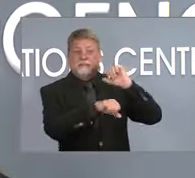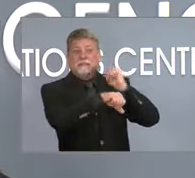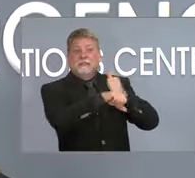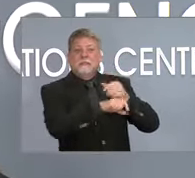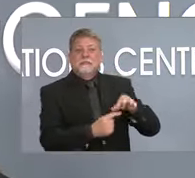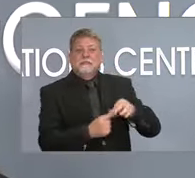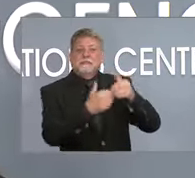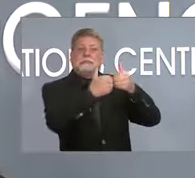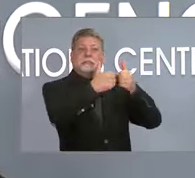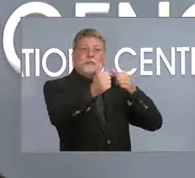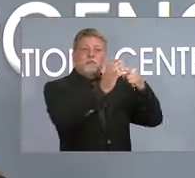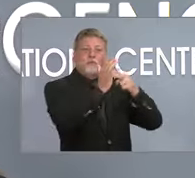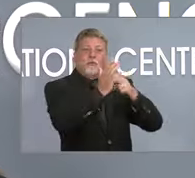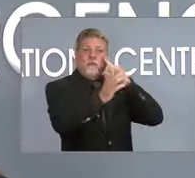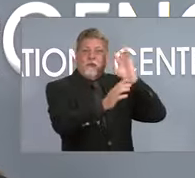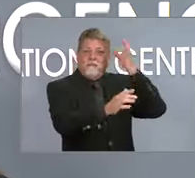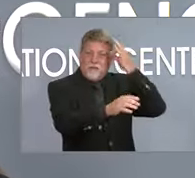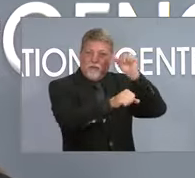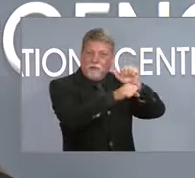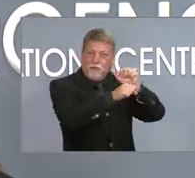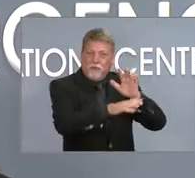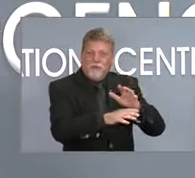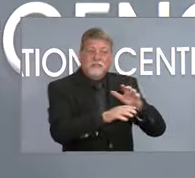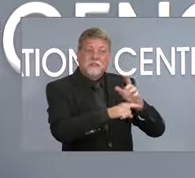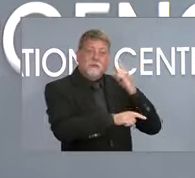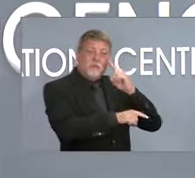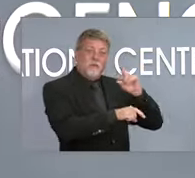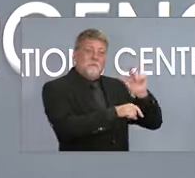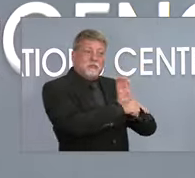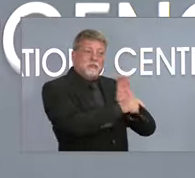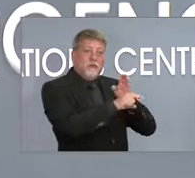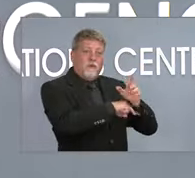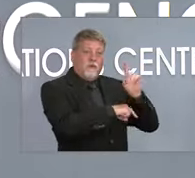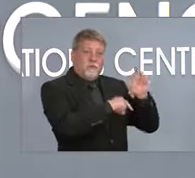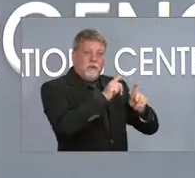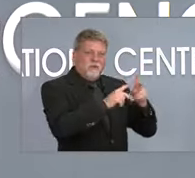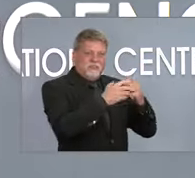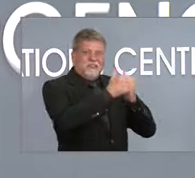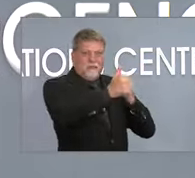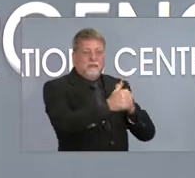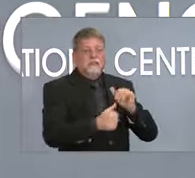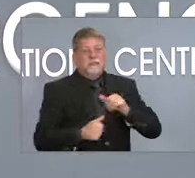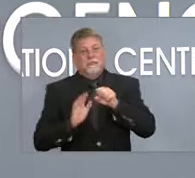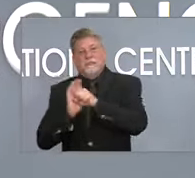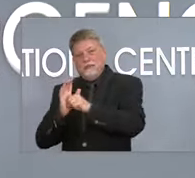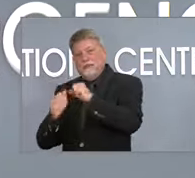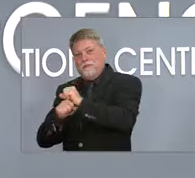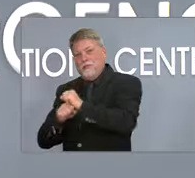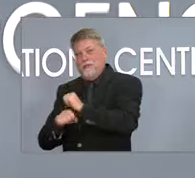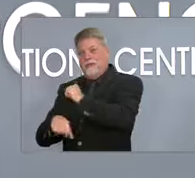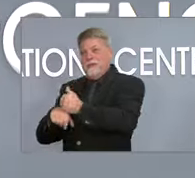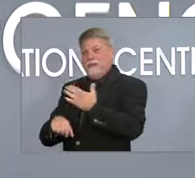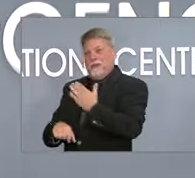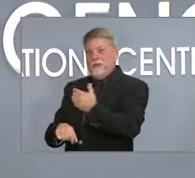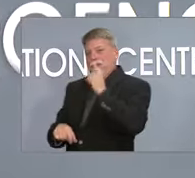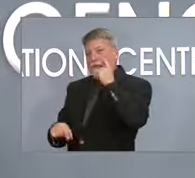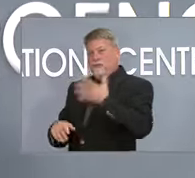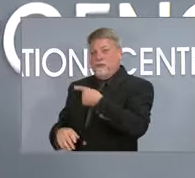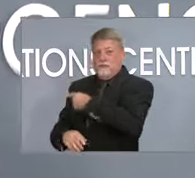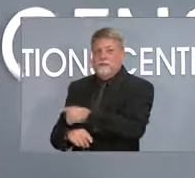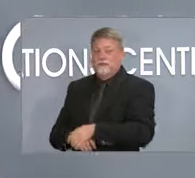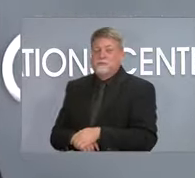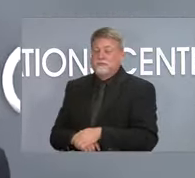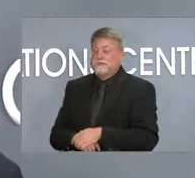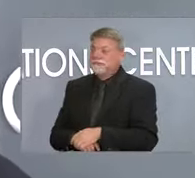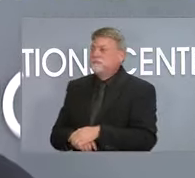the federal employees. We have ours here for state. Okay. All right. And then just one budget question for the governor. Um, so last week